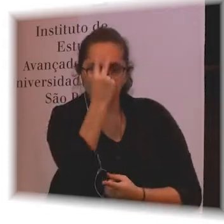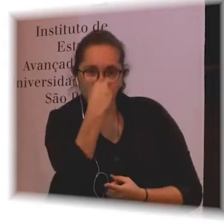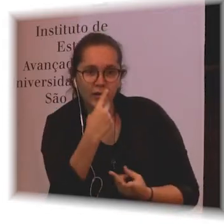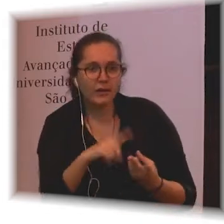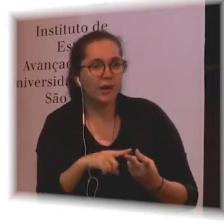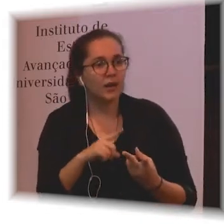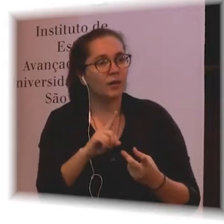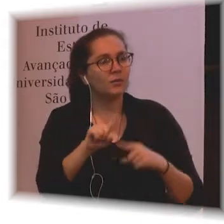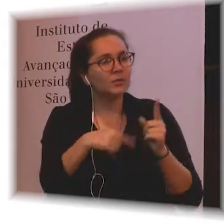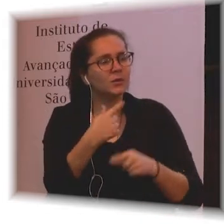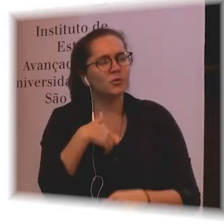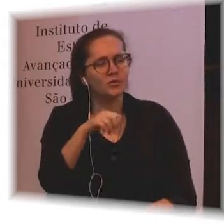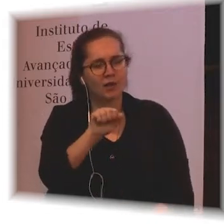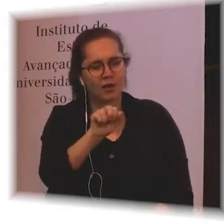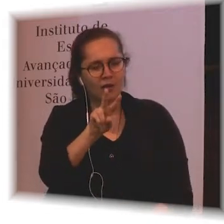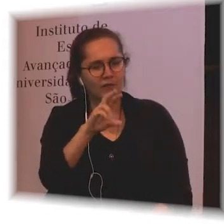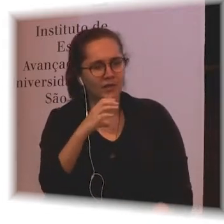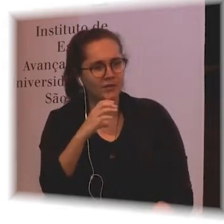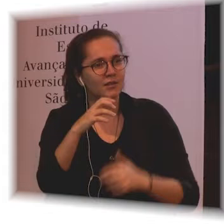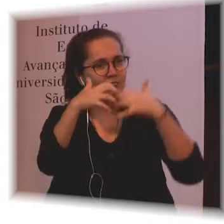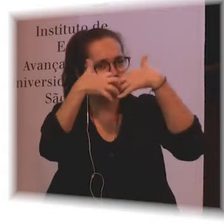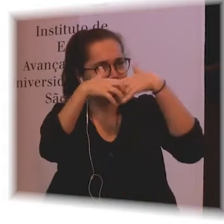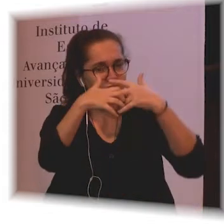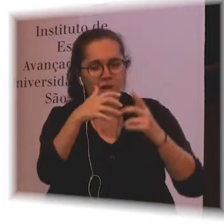the skills of carers.